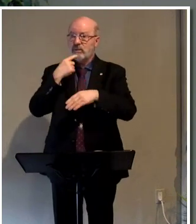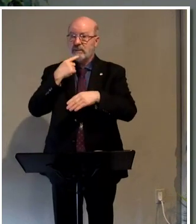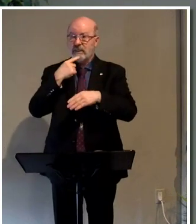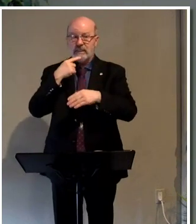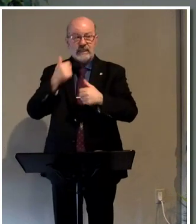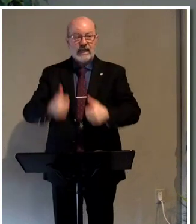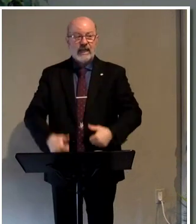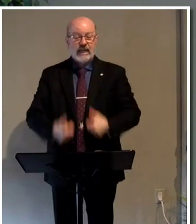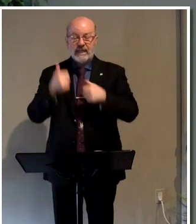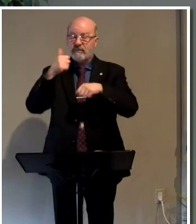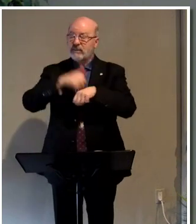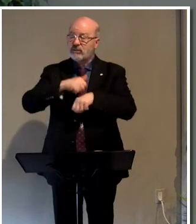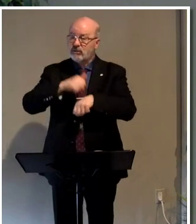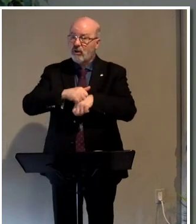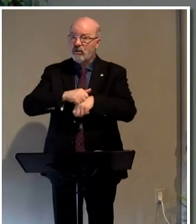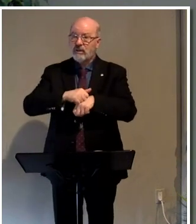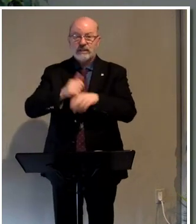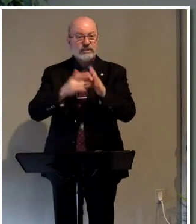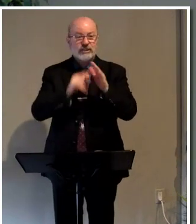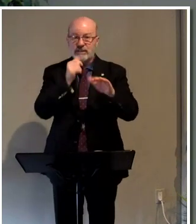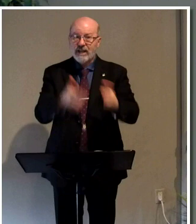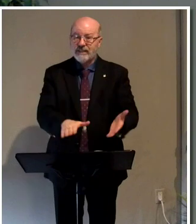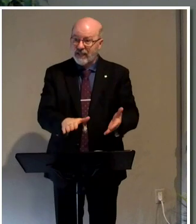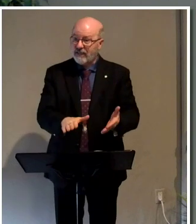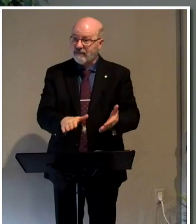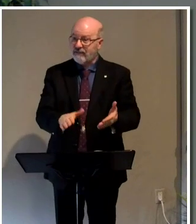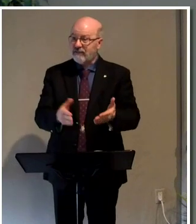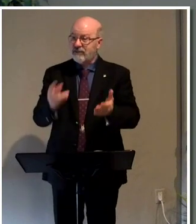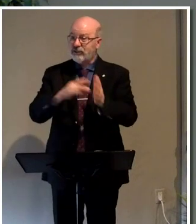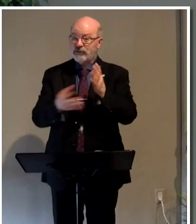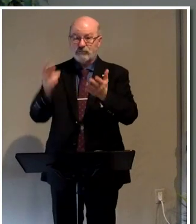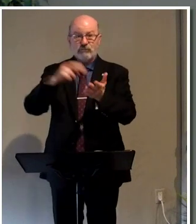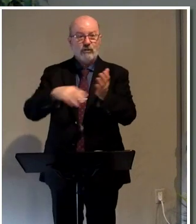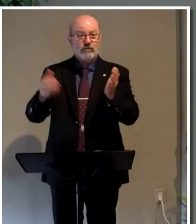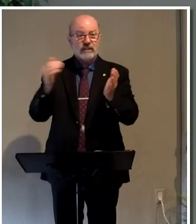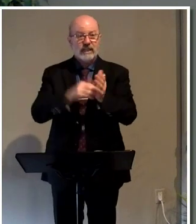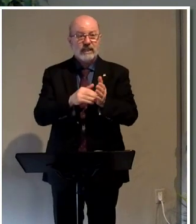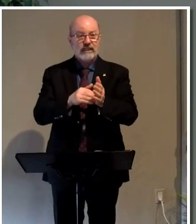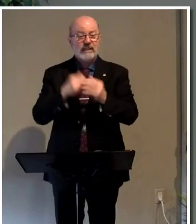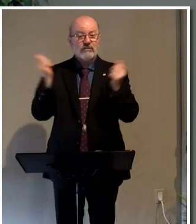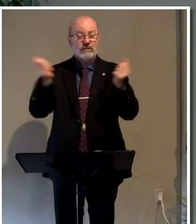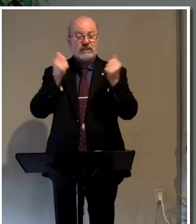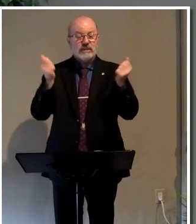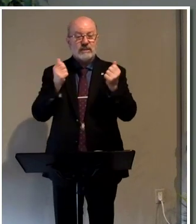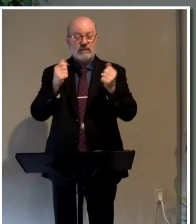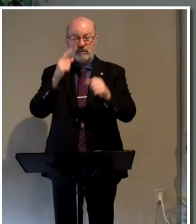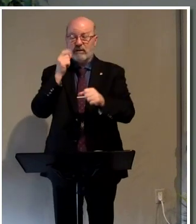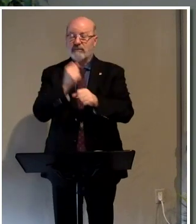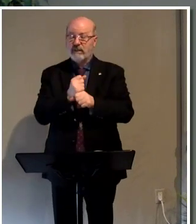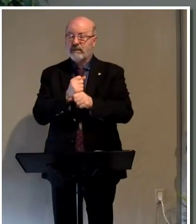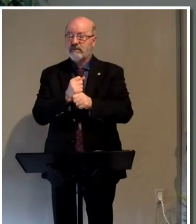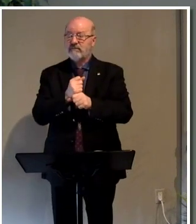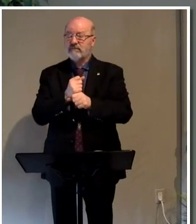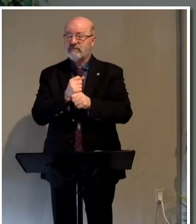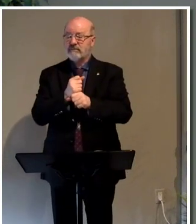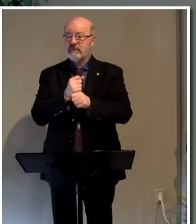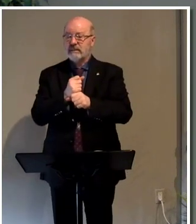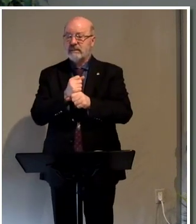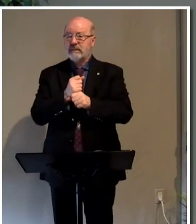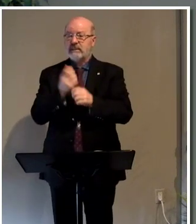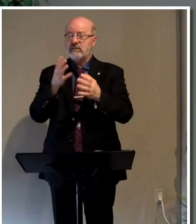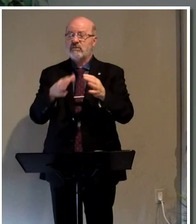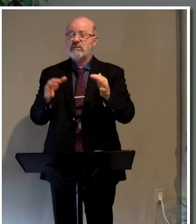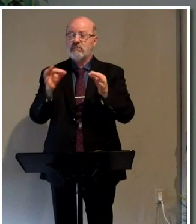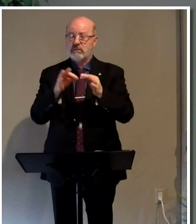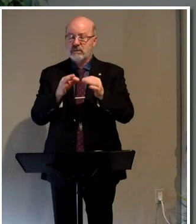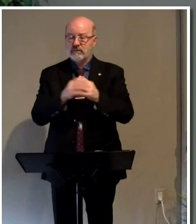living stone, because he's not dead any longer, right? He rose again. And that's what we celebrate in our faith. And it's so important.